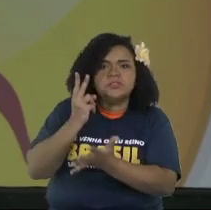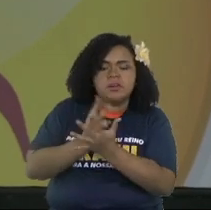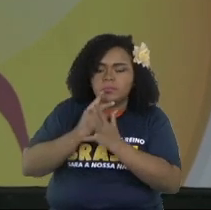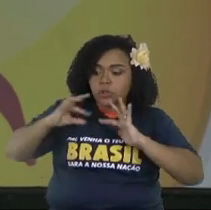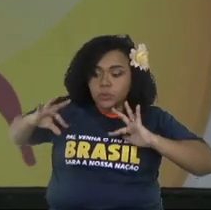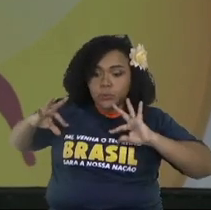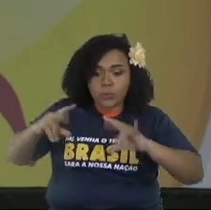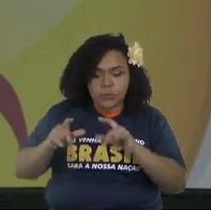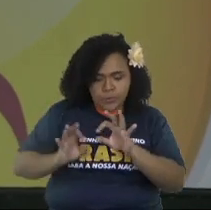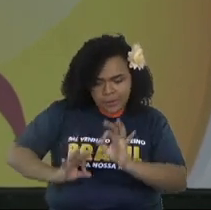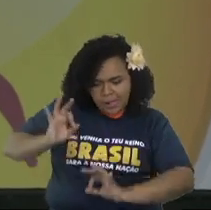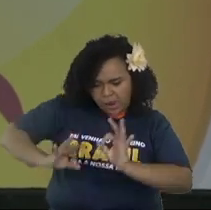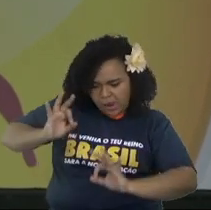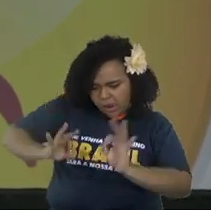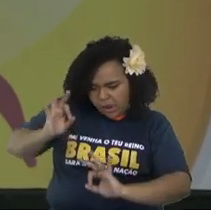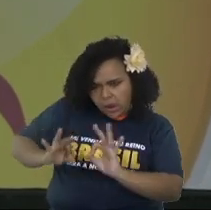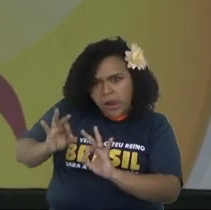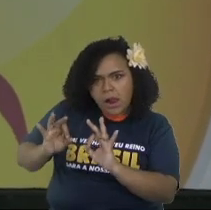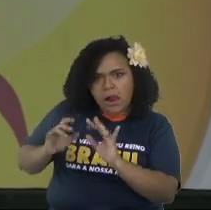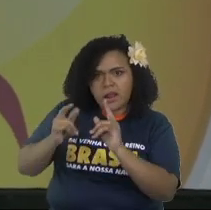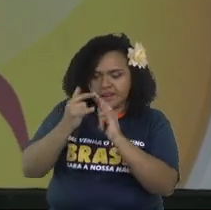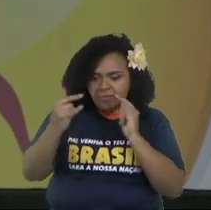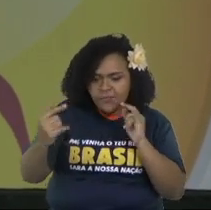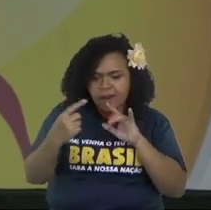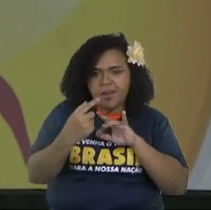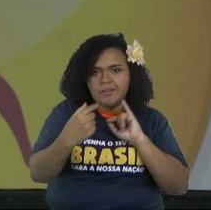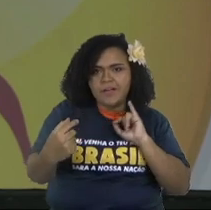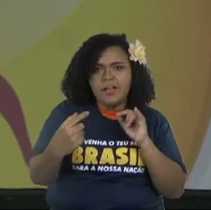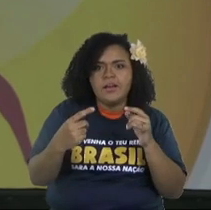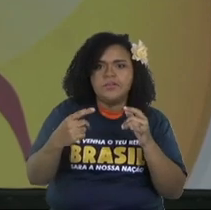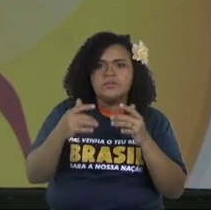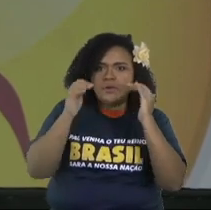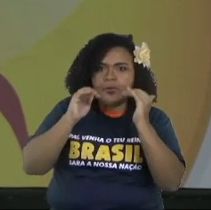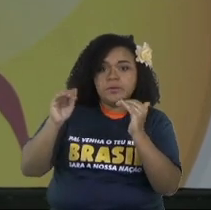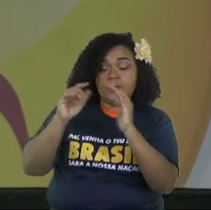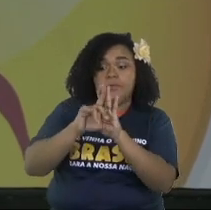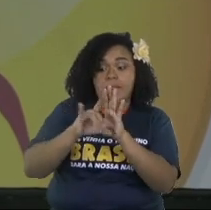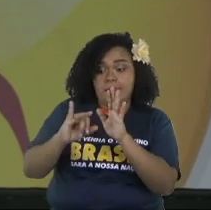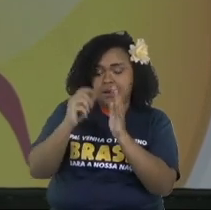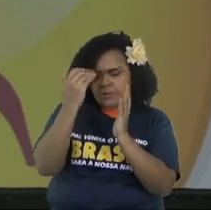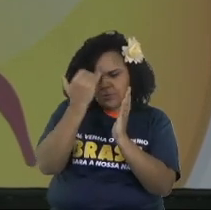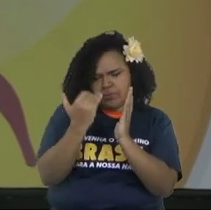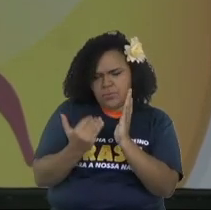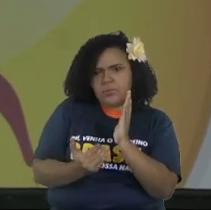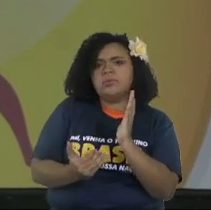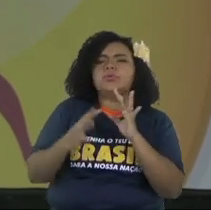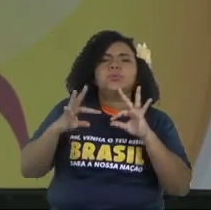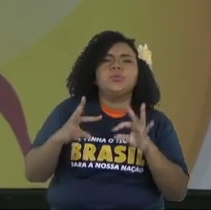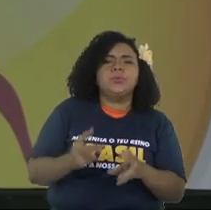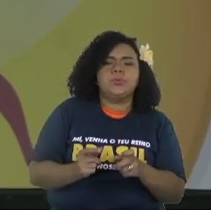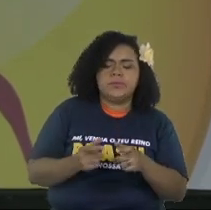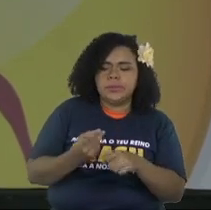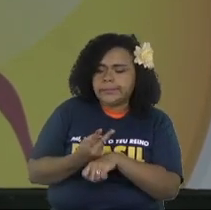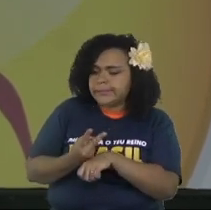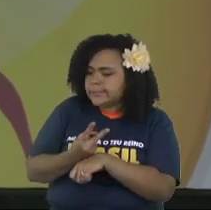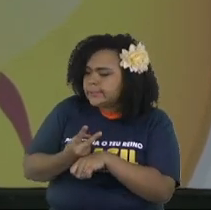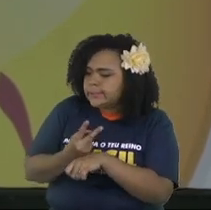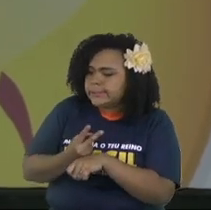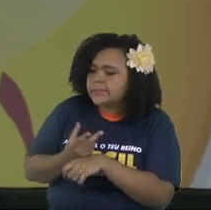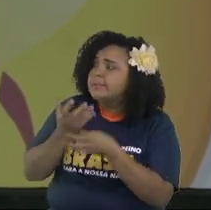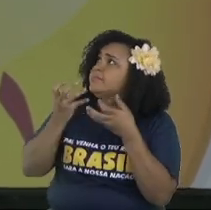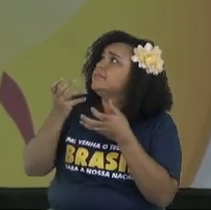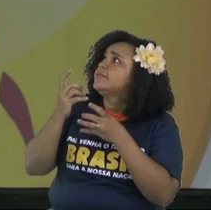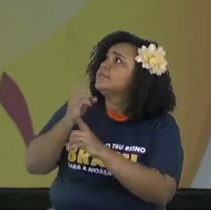and right and faithful before the Lord his God and every work that he undertook in the service of the house of the Lord